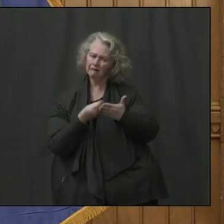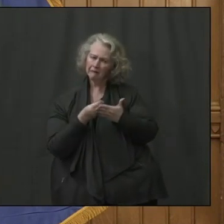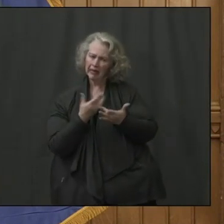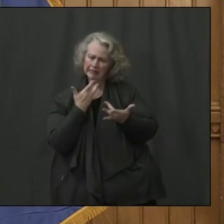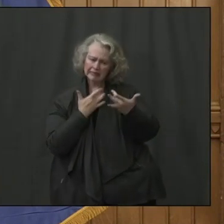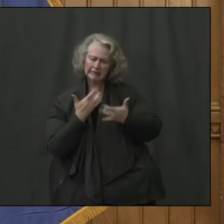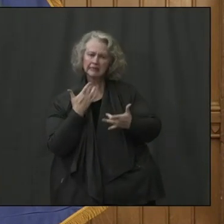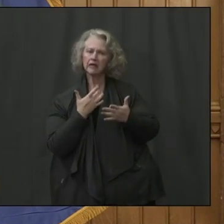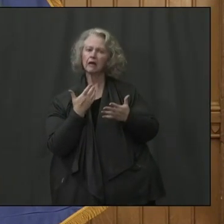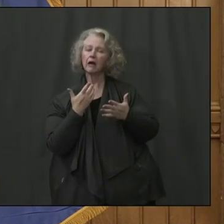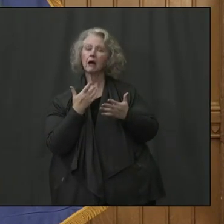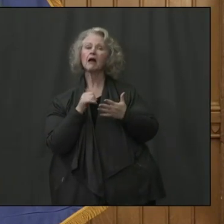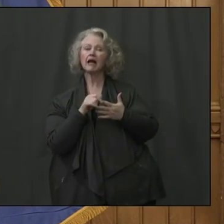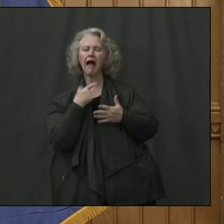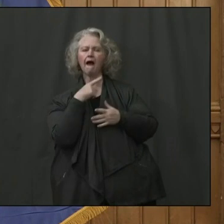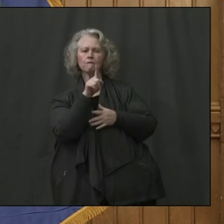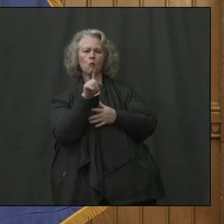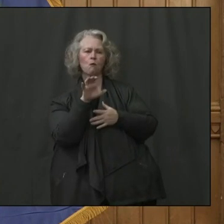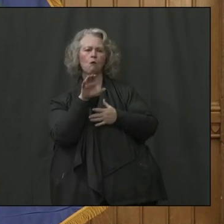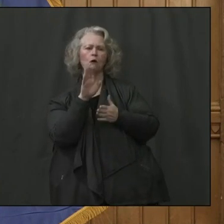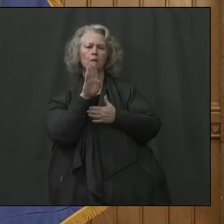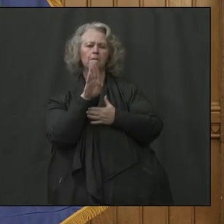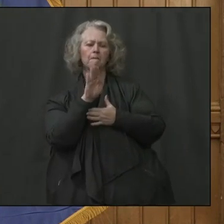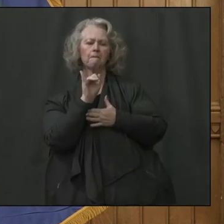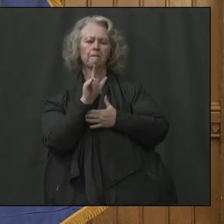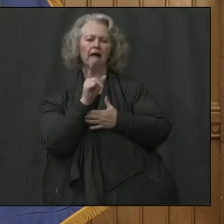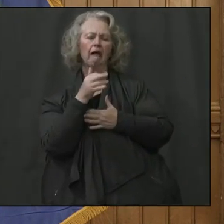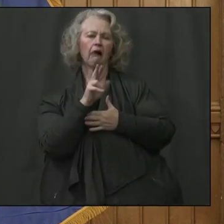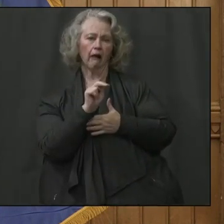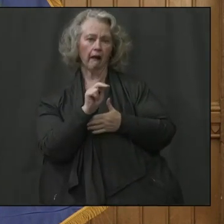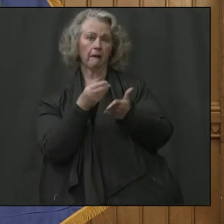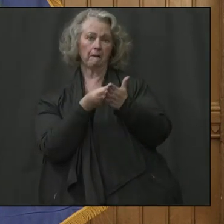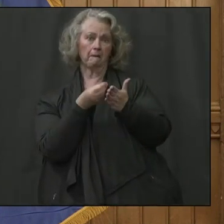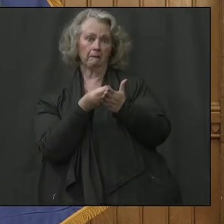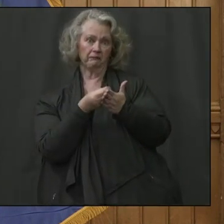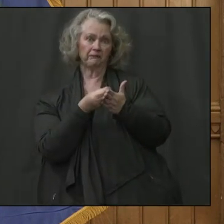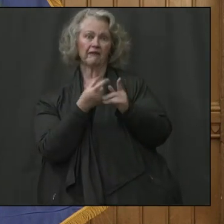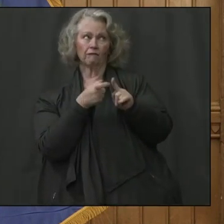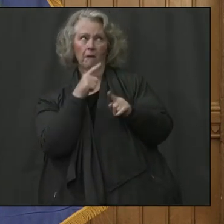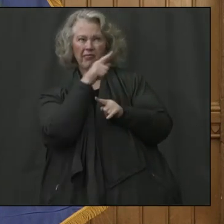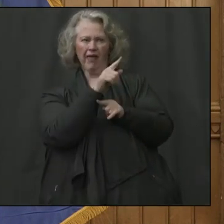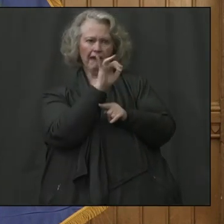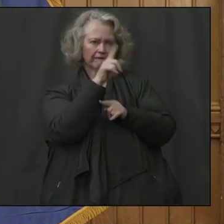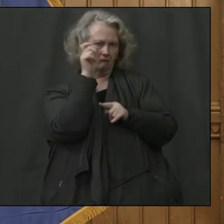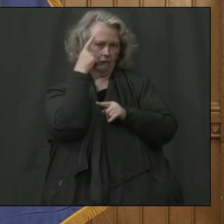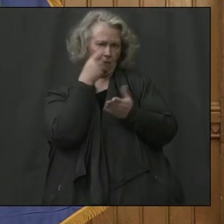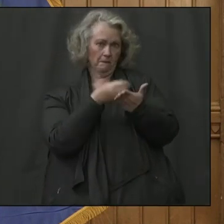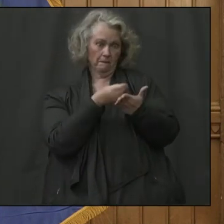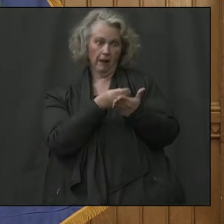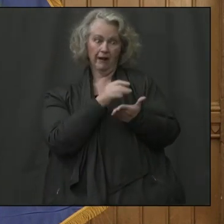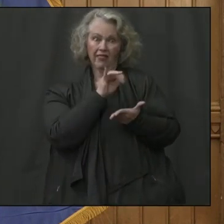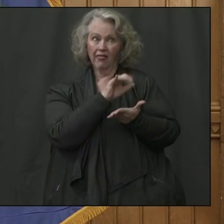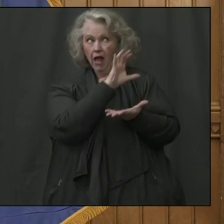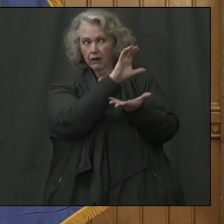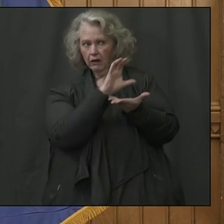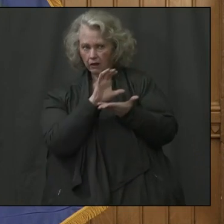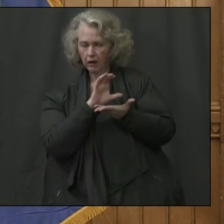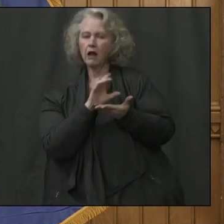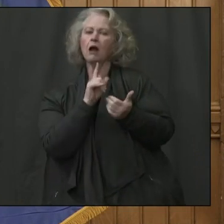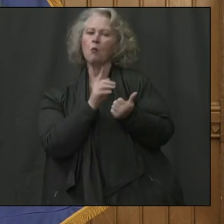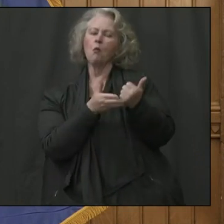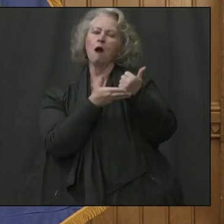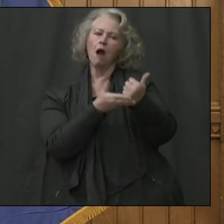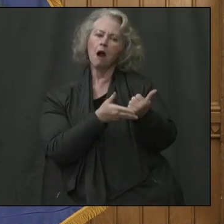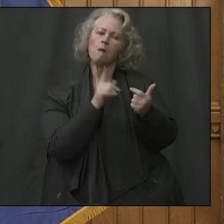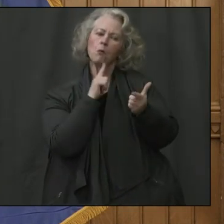$100 billion in the federal bill. And that $100 billion is going to be able to